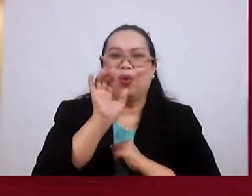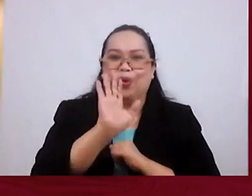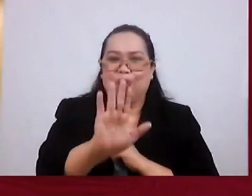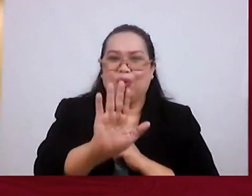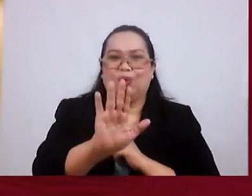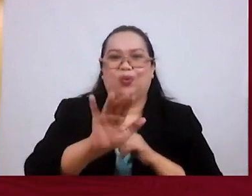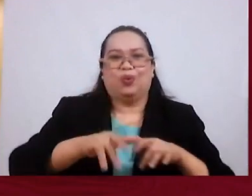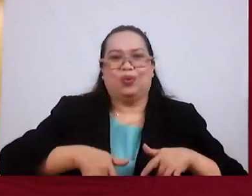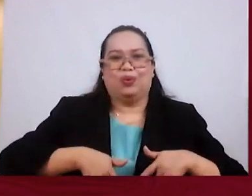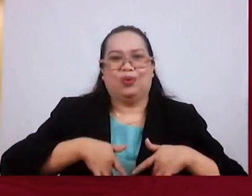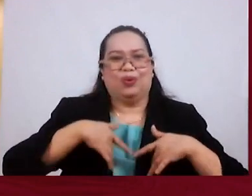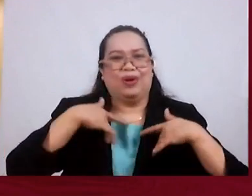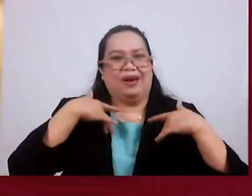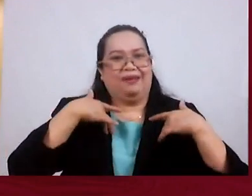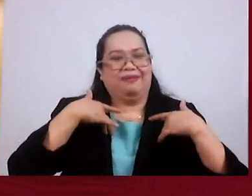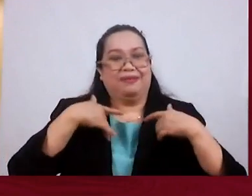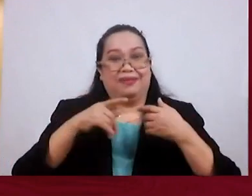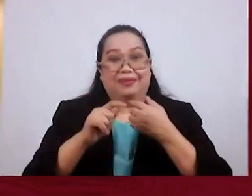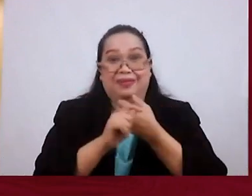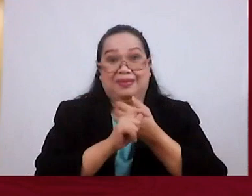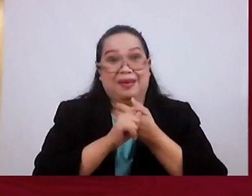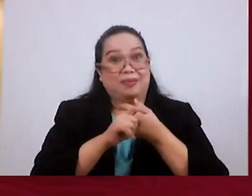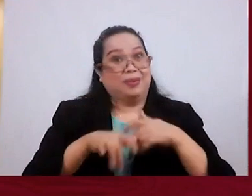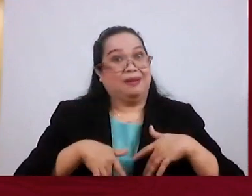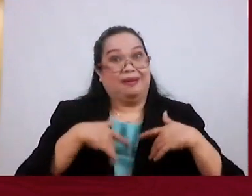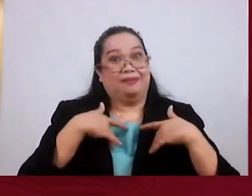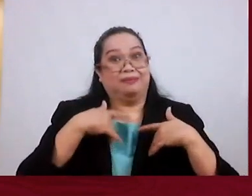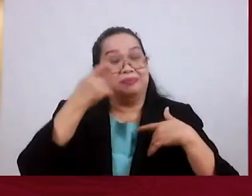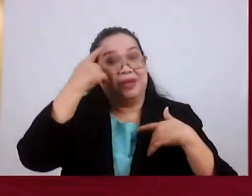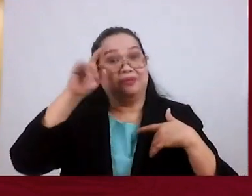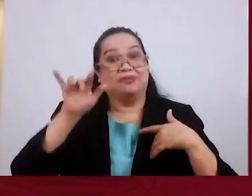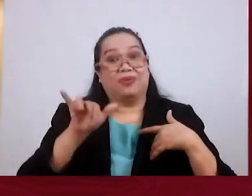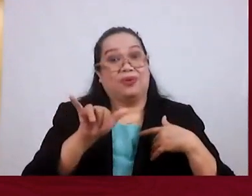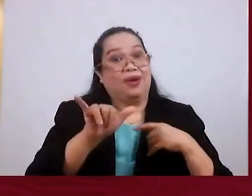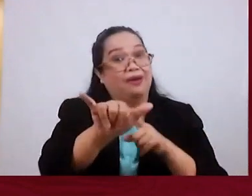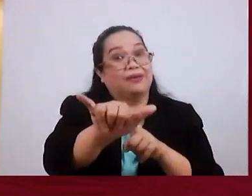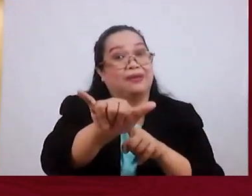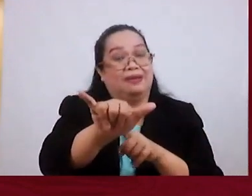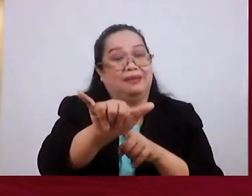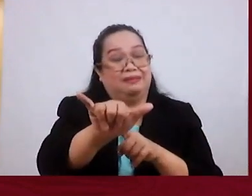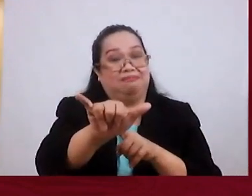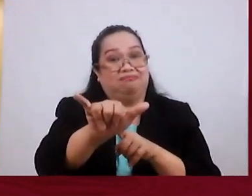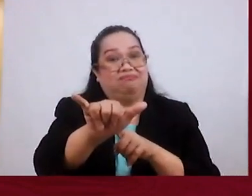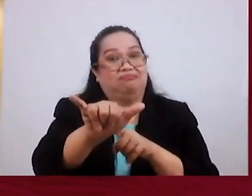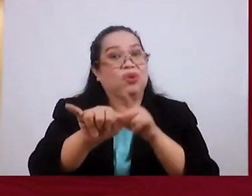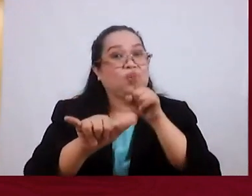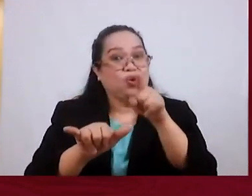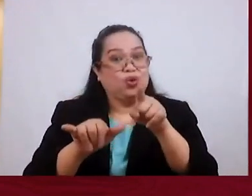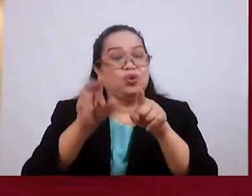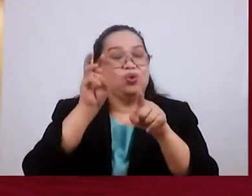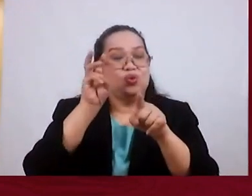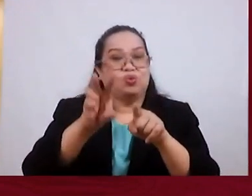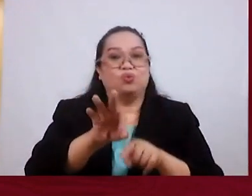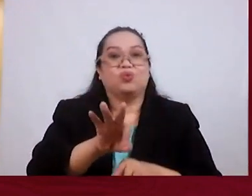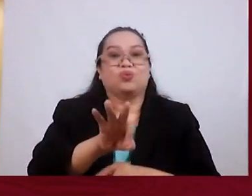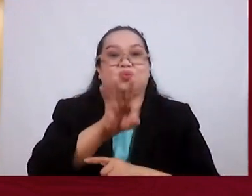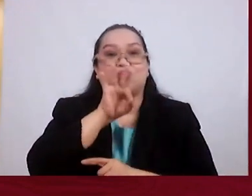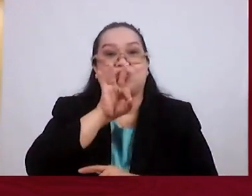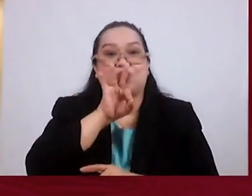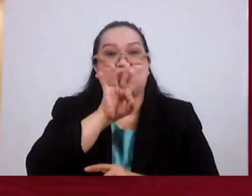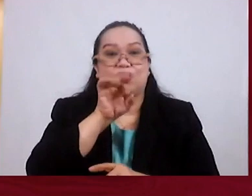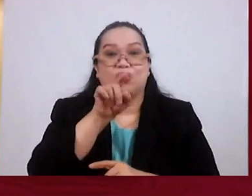Not Just Temporary Earthly Life In Your Eternity Because